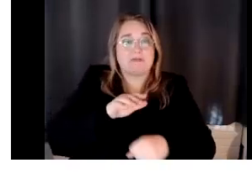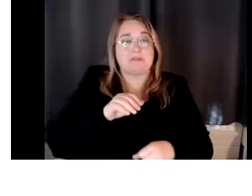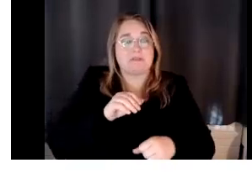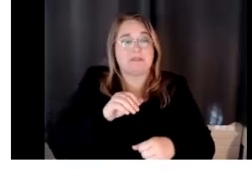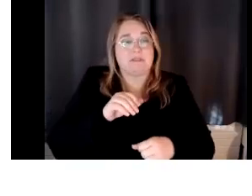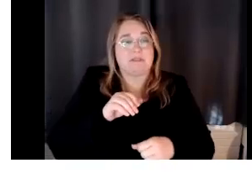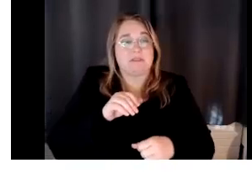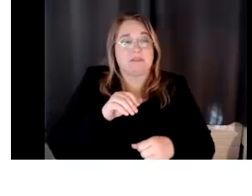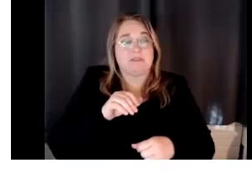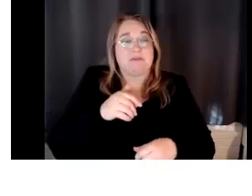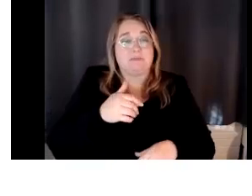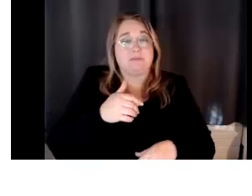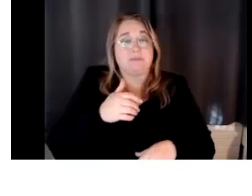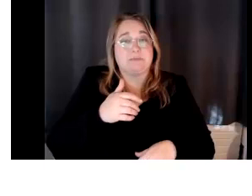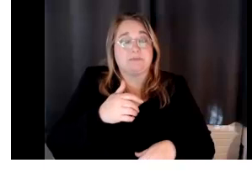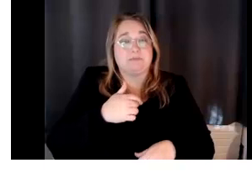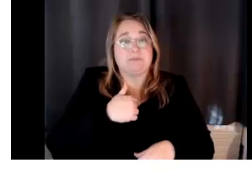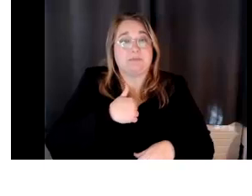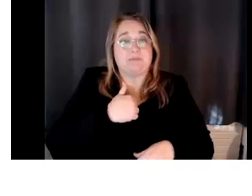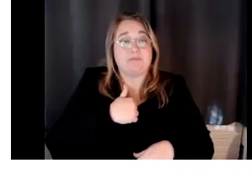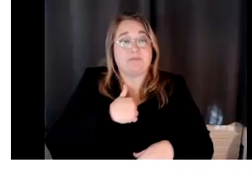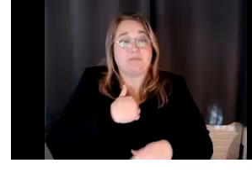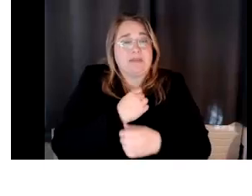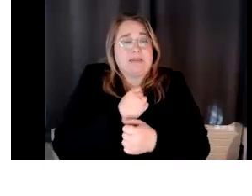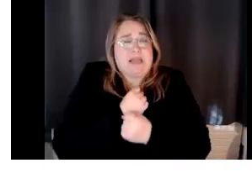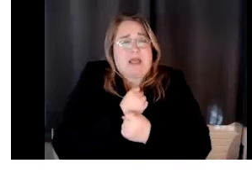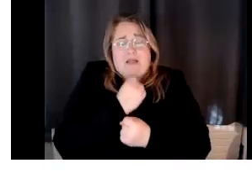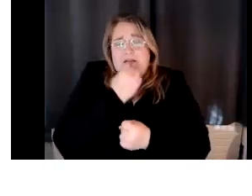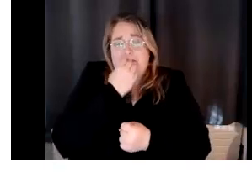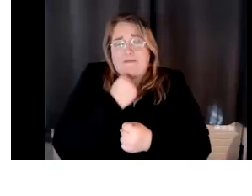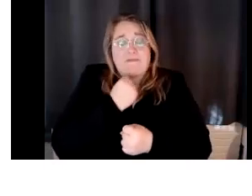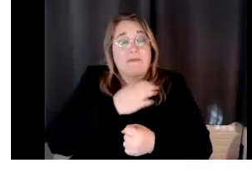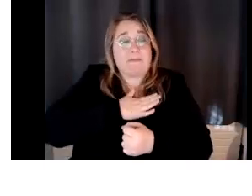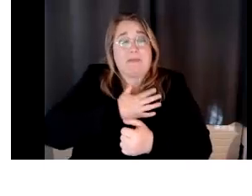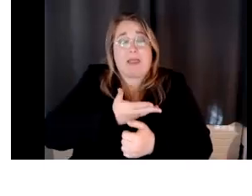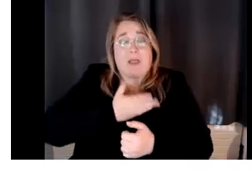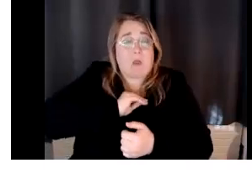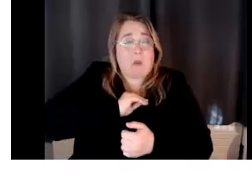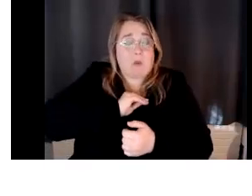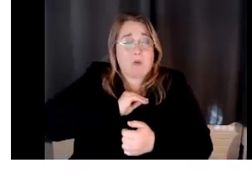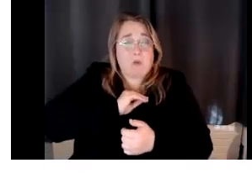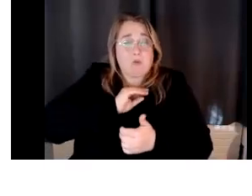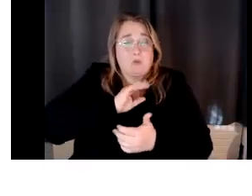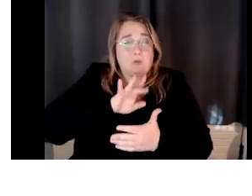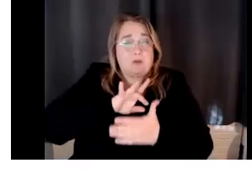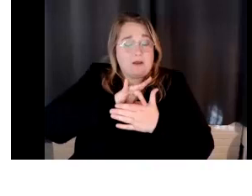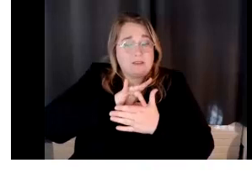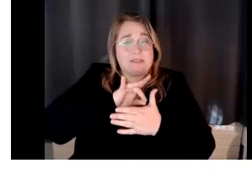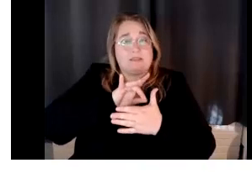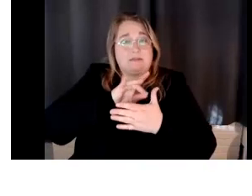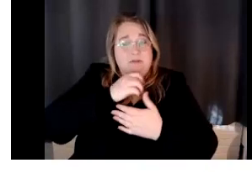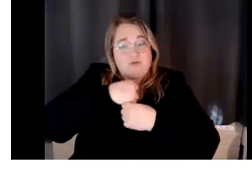I love creating my own content. I love not being tied to a